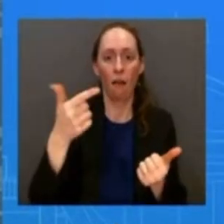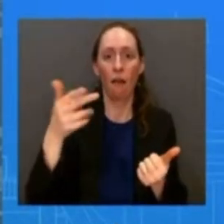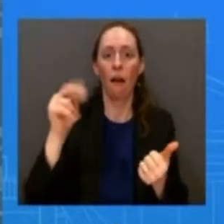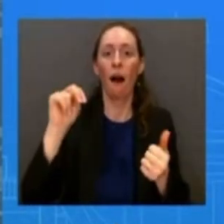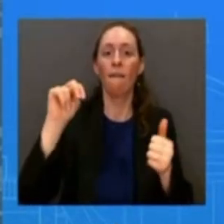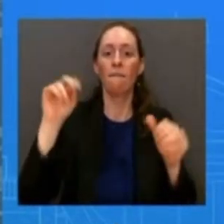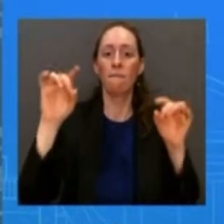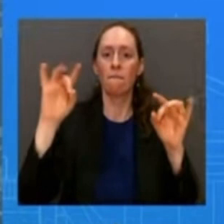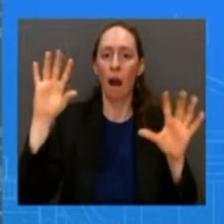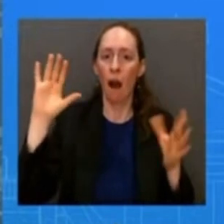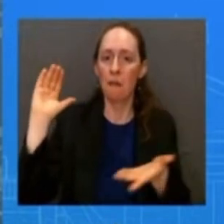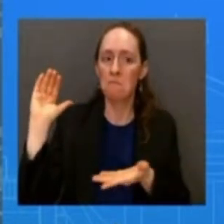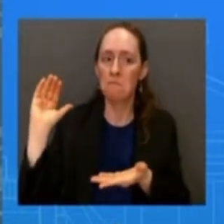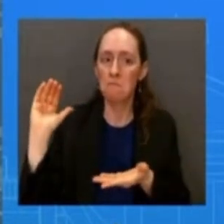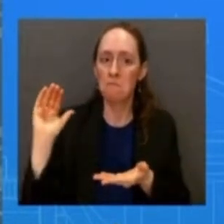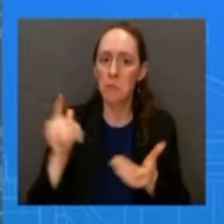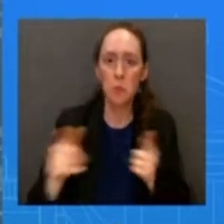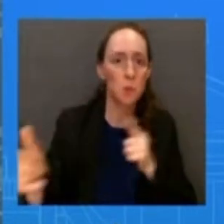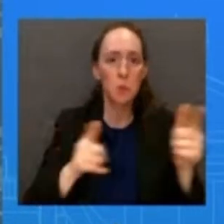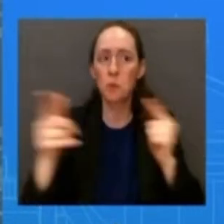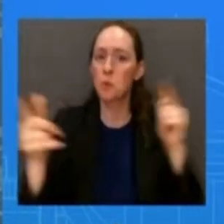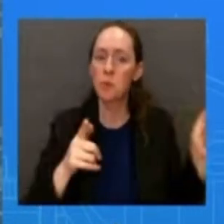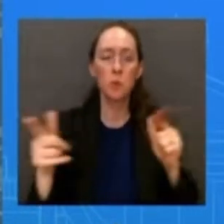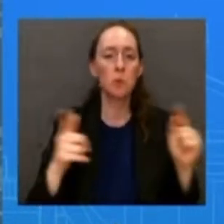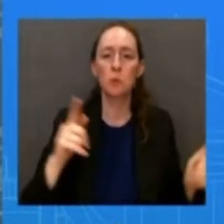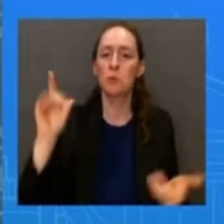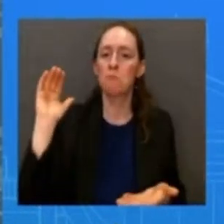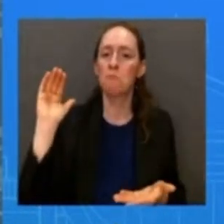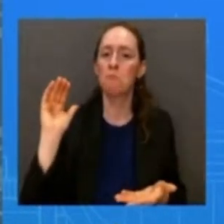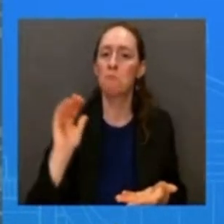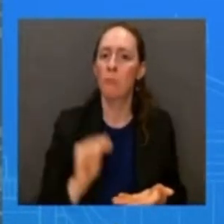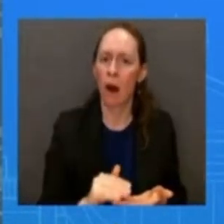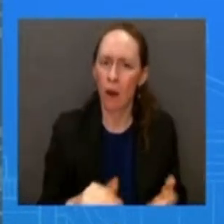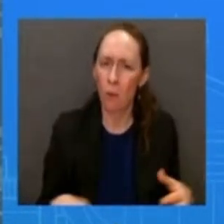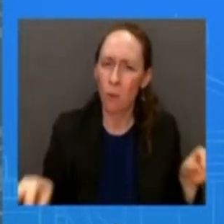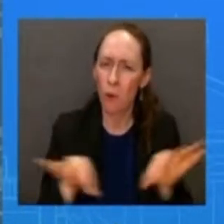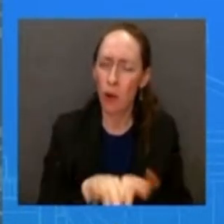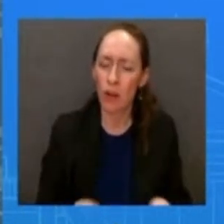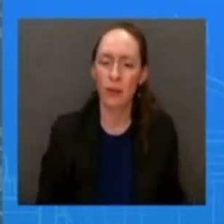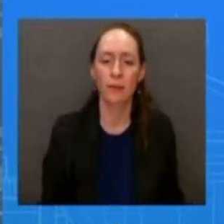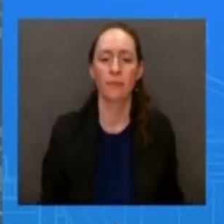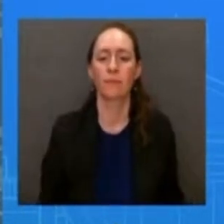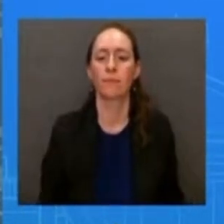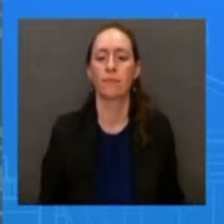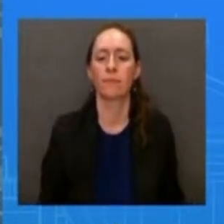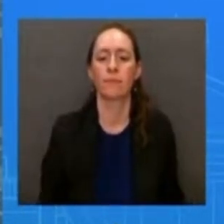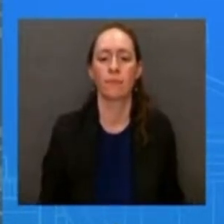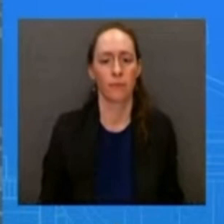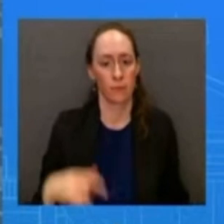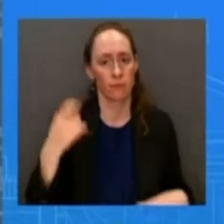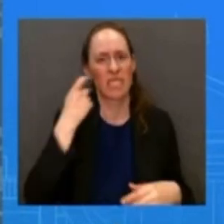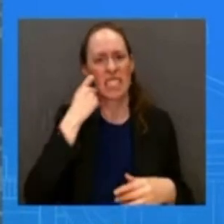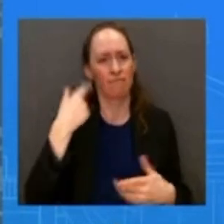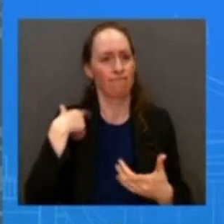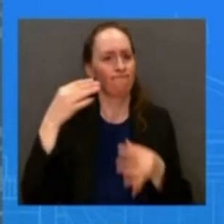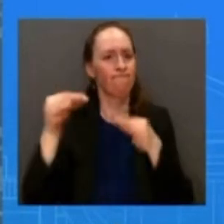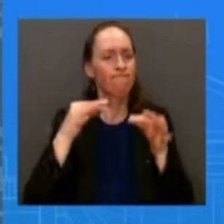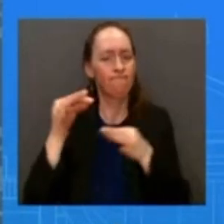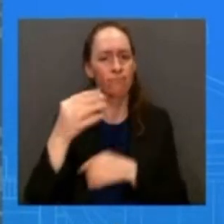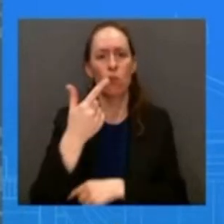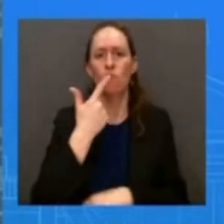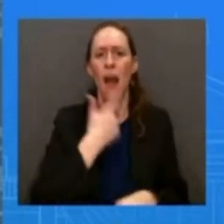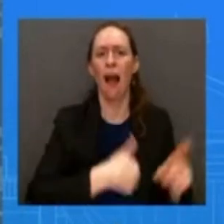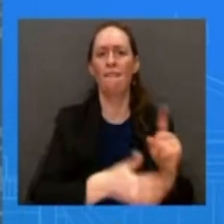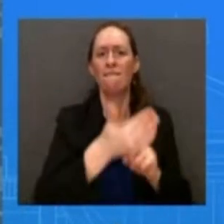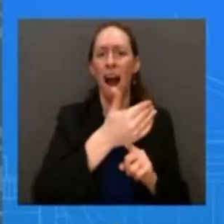would just announce uh for what uh the funding from doj as it relates to red flags and as we know when that is enacted with more